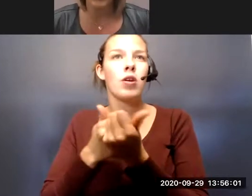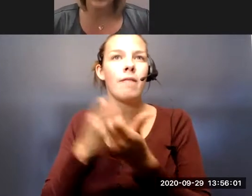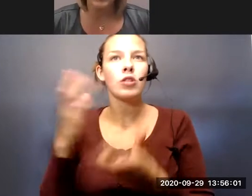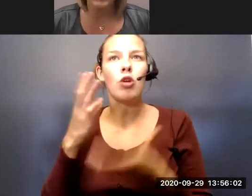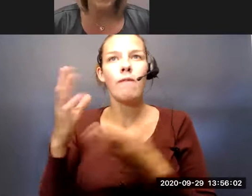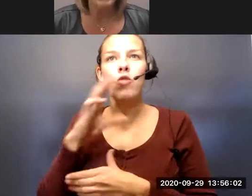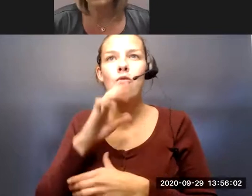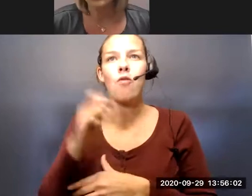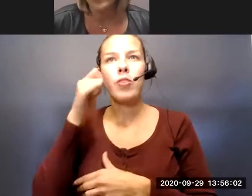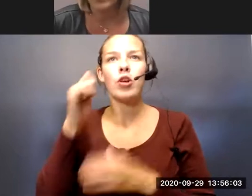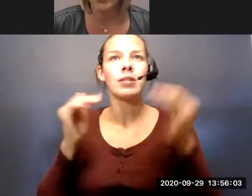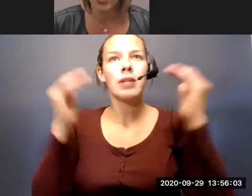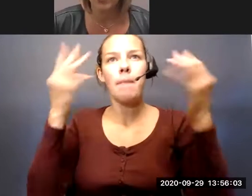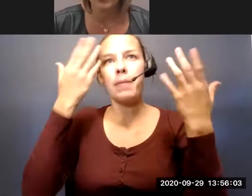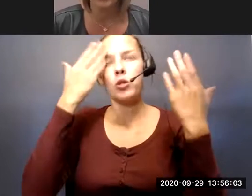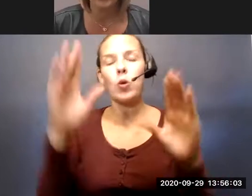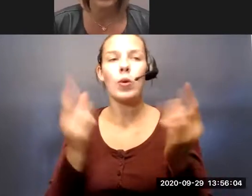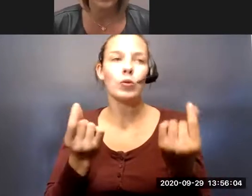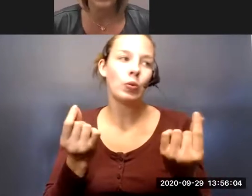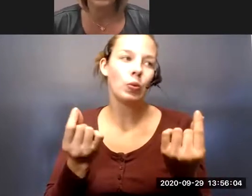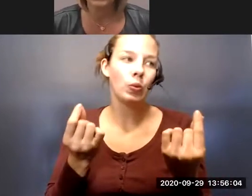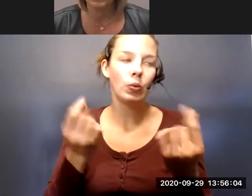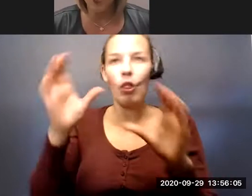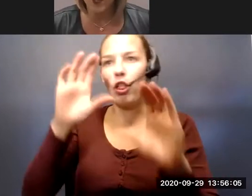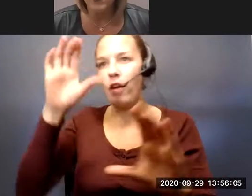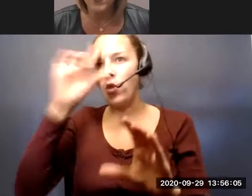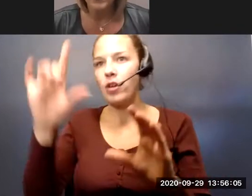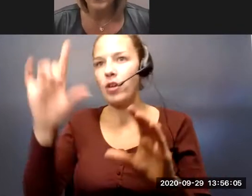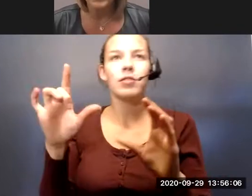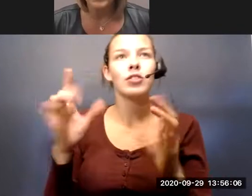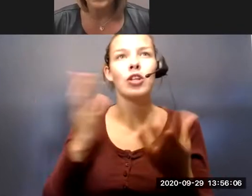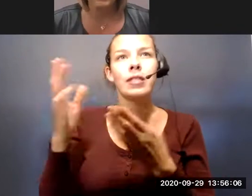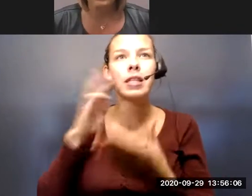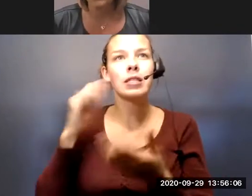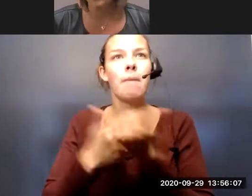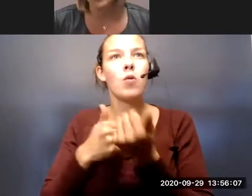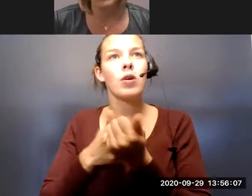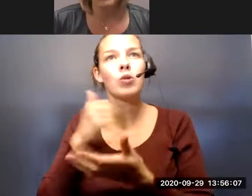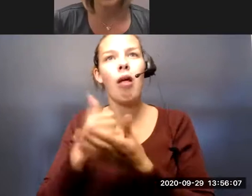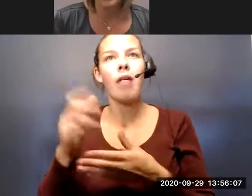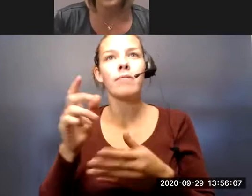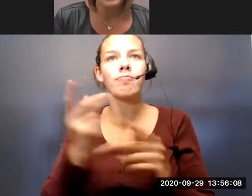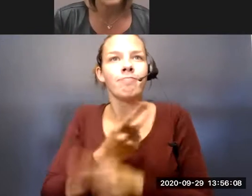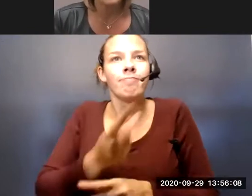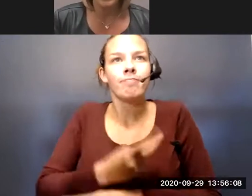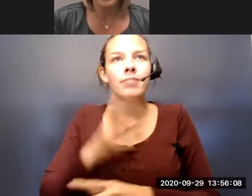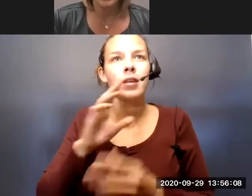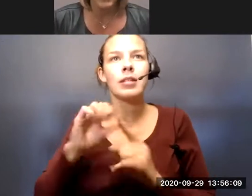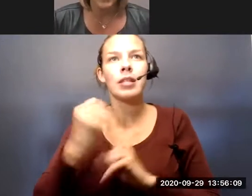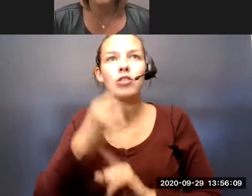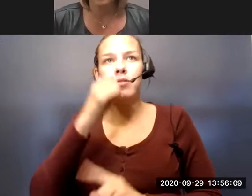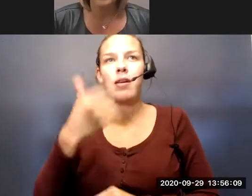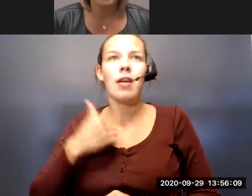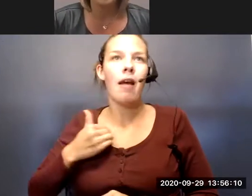older adults that maybe don't know where to turn to look for services and supports to help navigate the situation that really does not